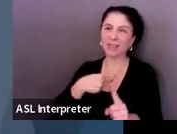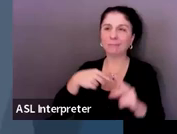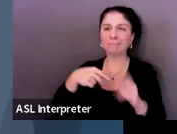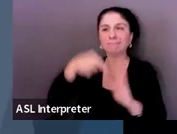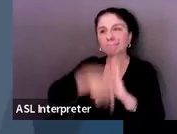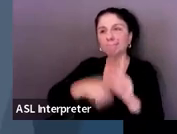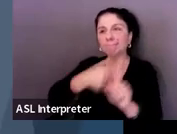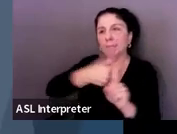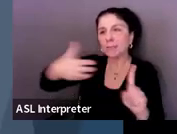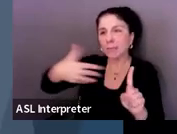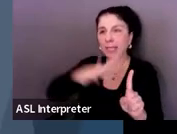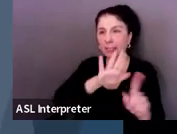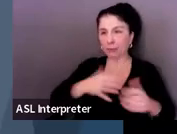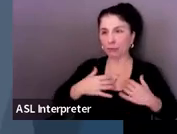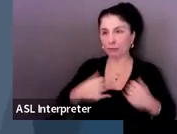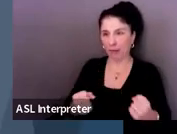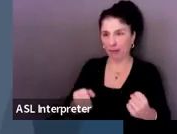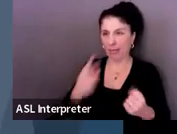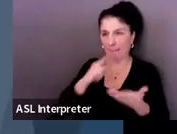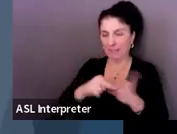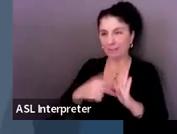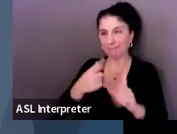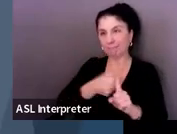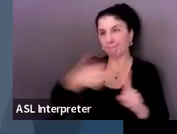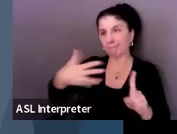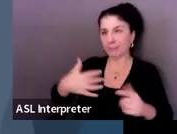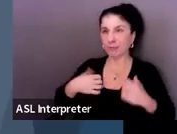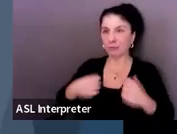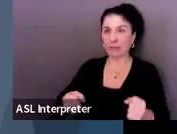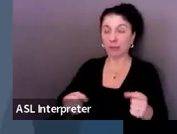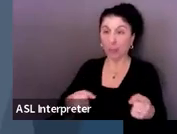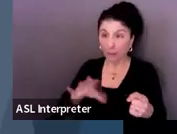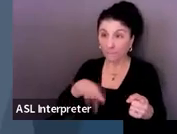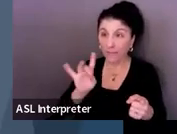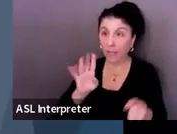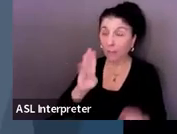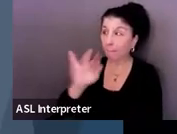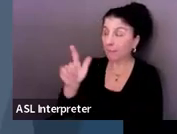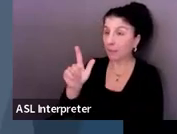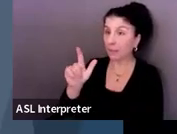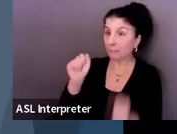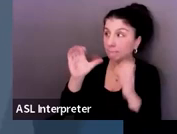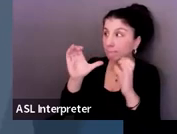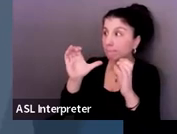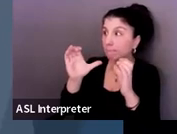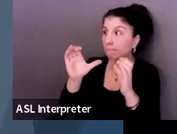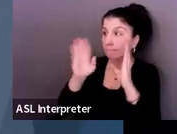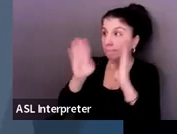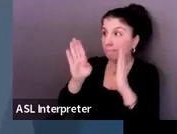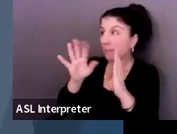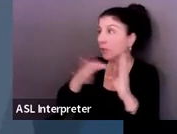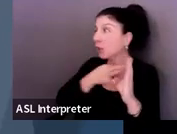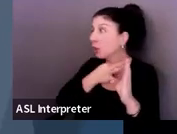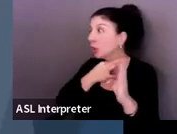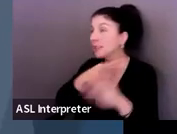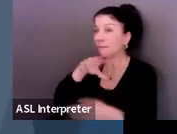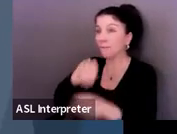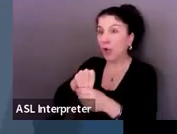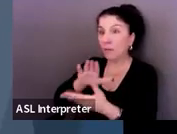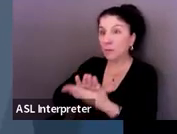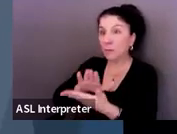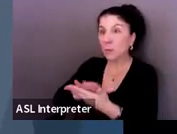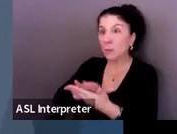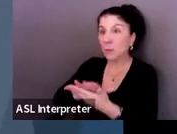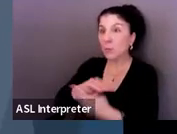should say. They discovered that Bill is curious and stays alert and awake throughout the school day. He enjoys getting verbal and tactile